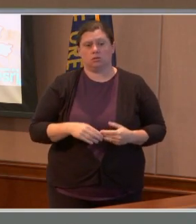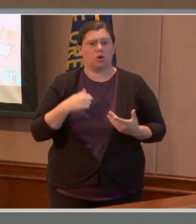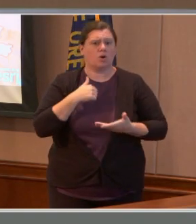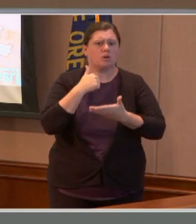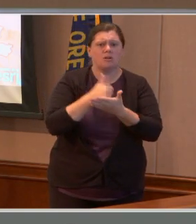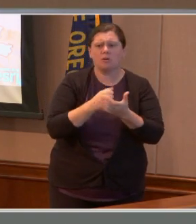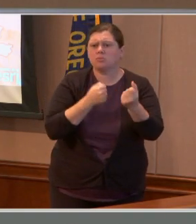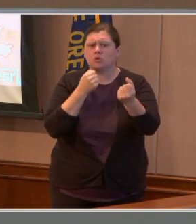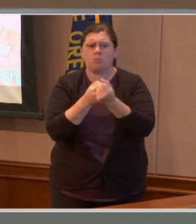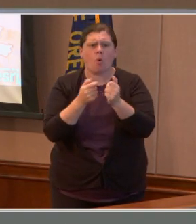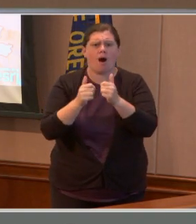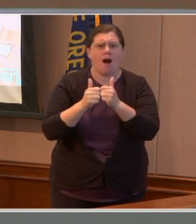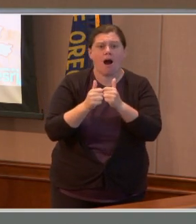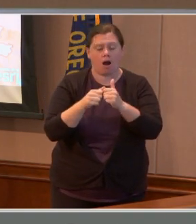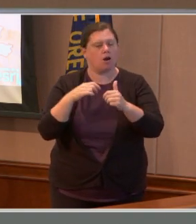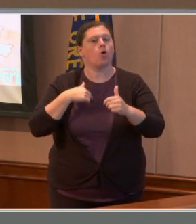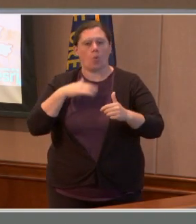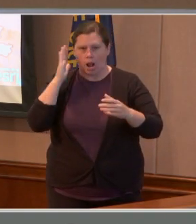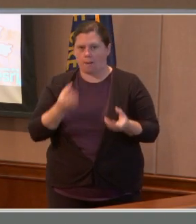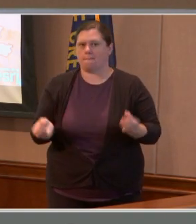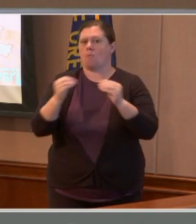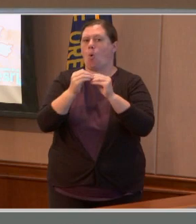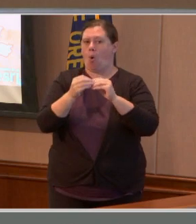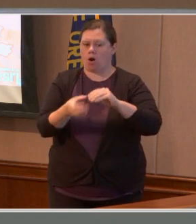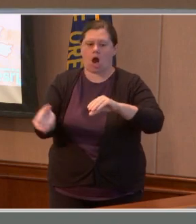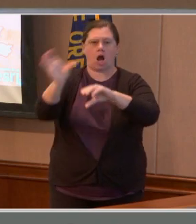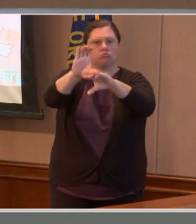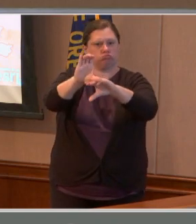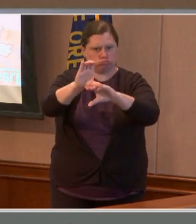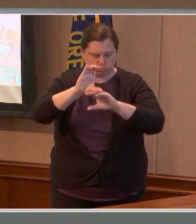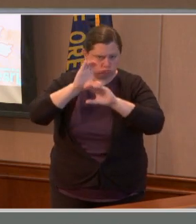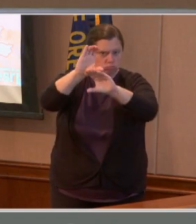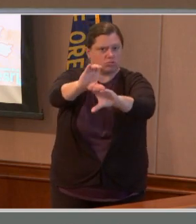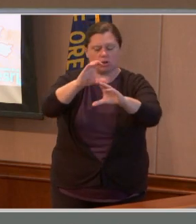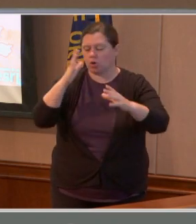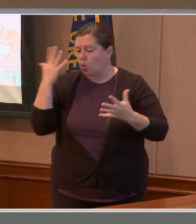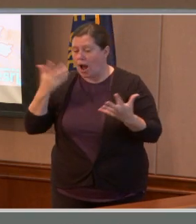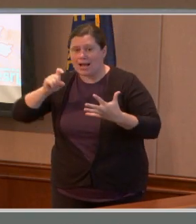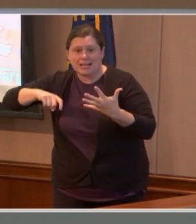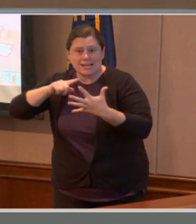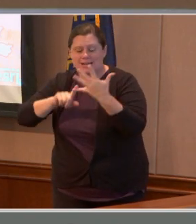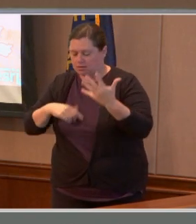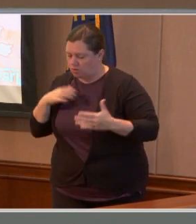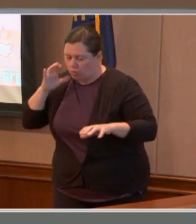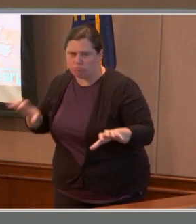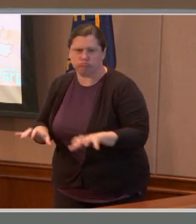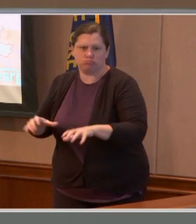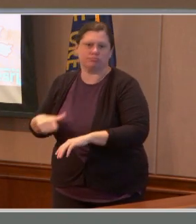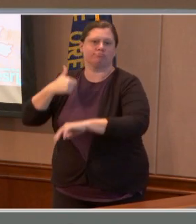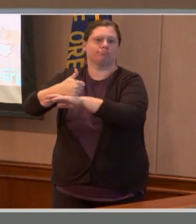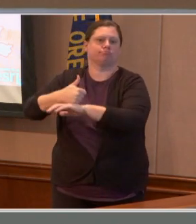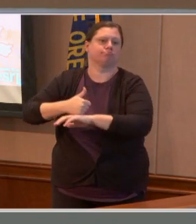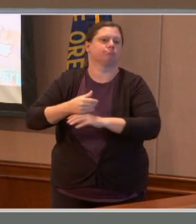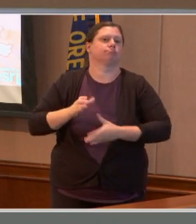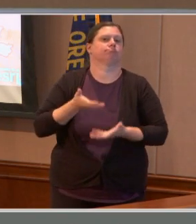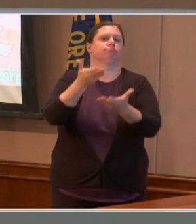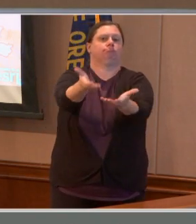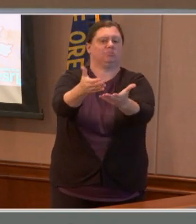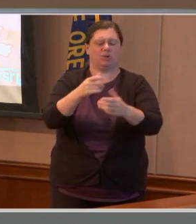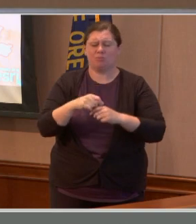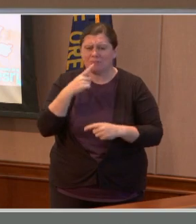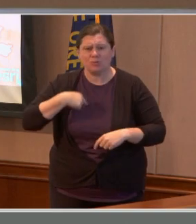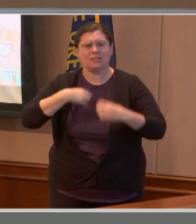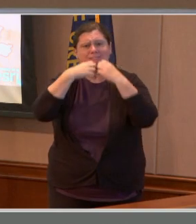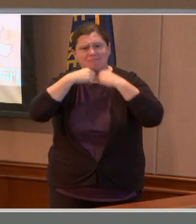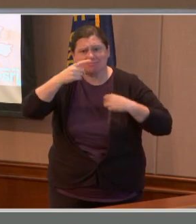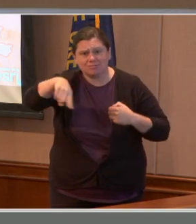list of needs grows, and our wonderful caring community is answering the call on many fronts. Volunteers, all county